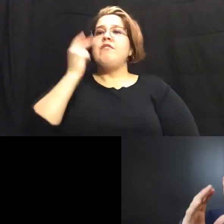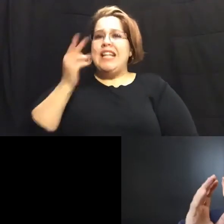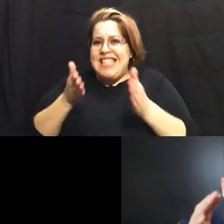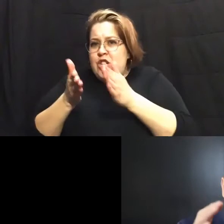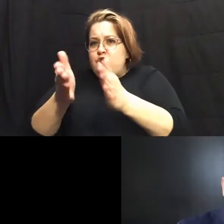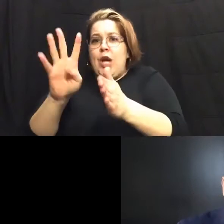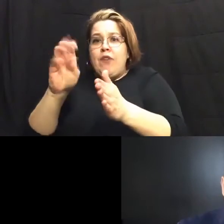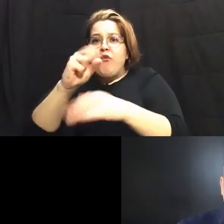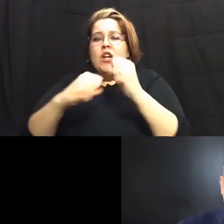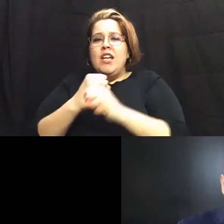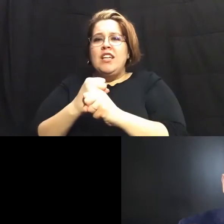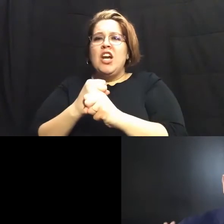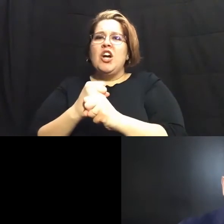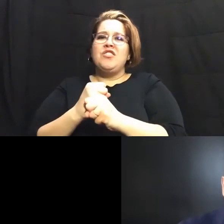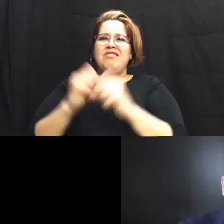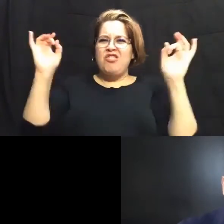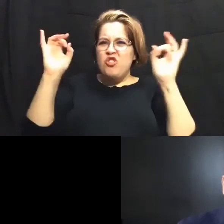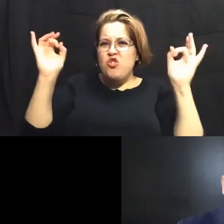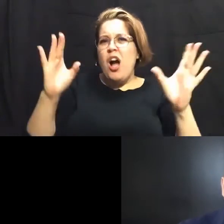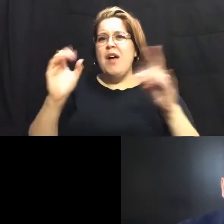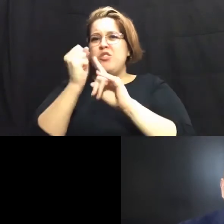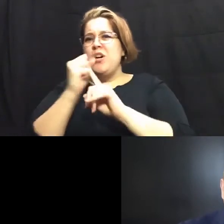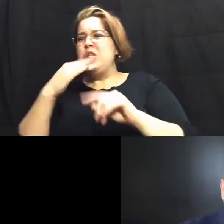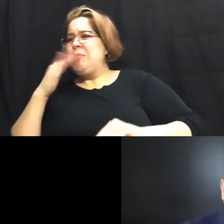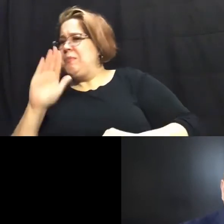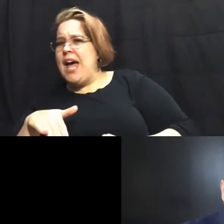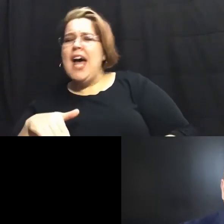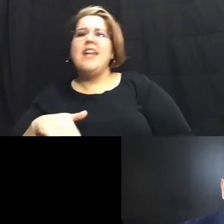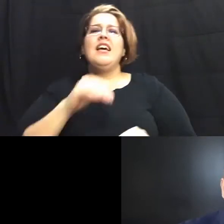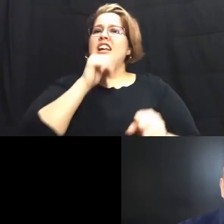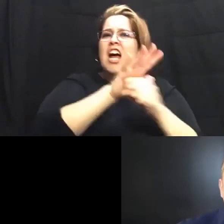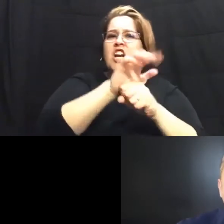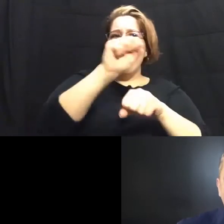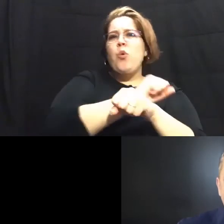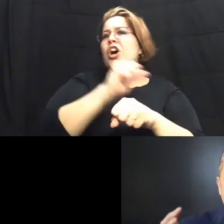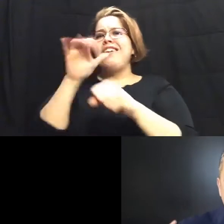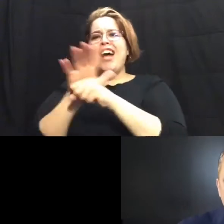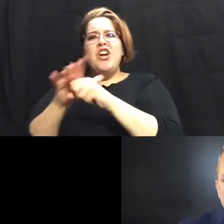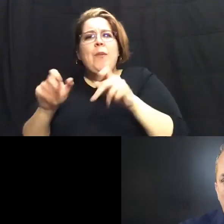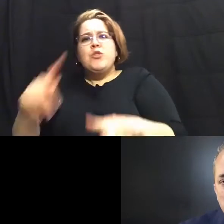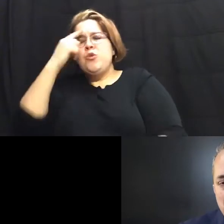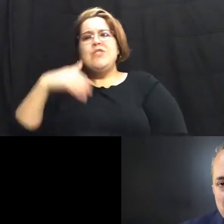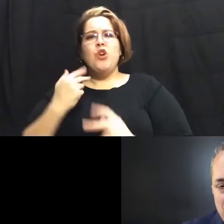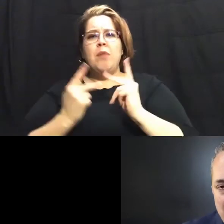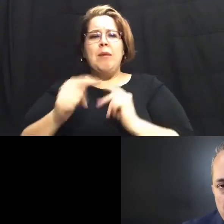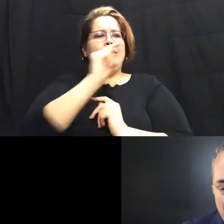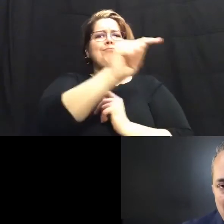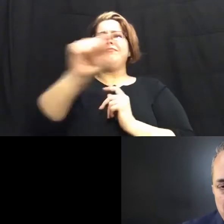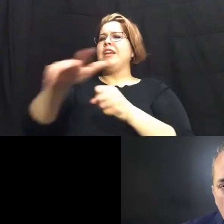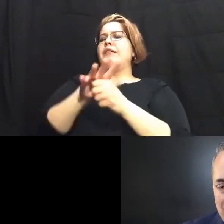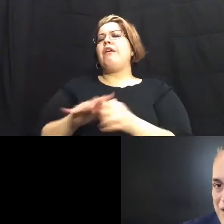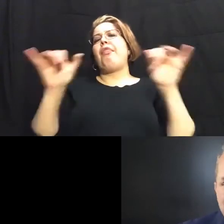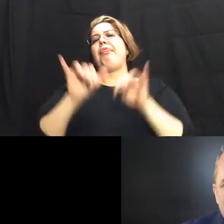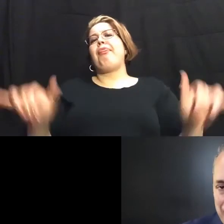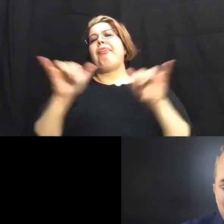years crime's always been the same the job loss the lack of opportunity for our young men and women all these areas of town have been the same for the last